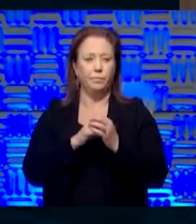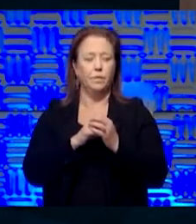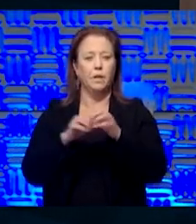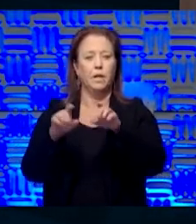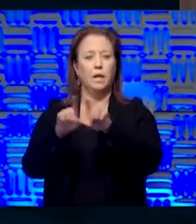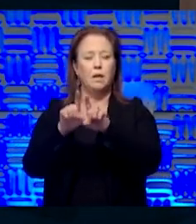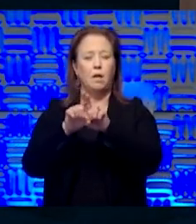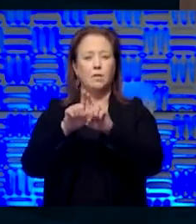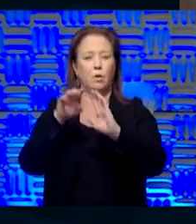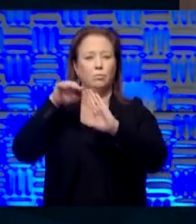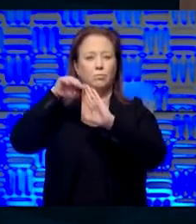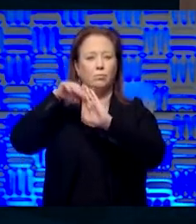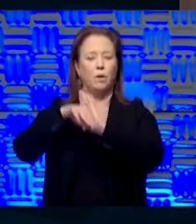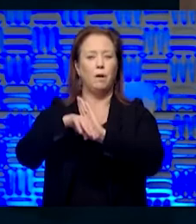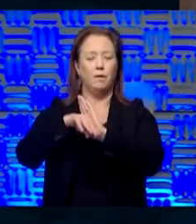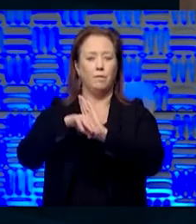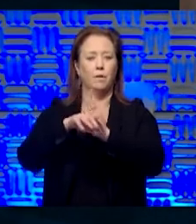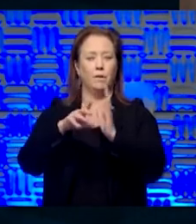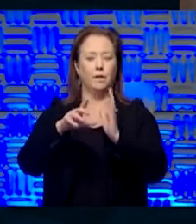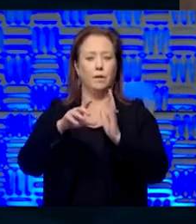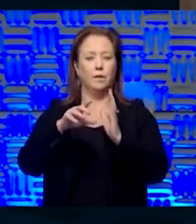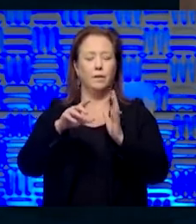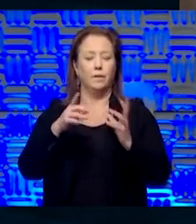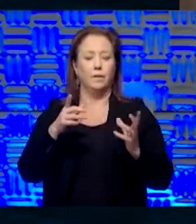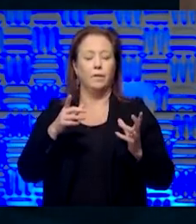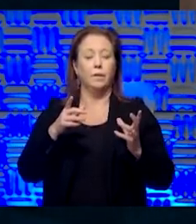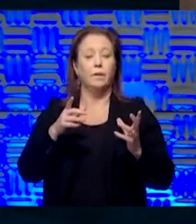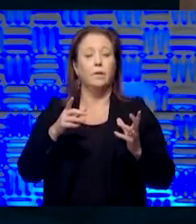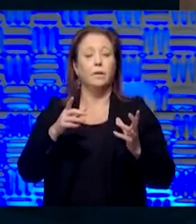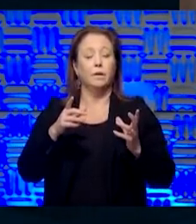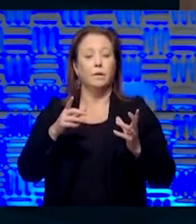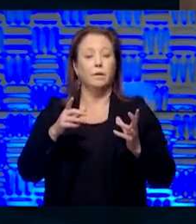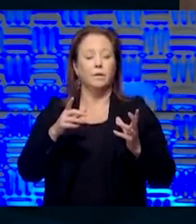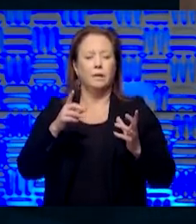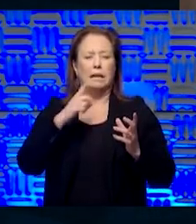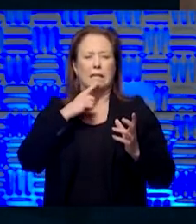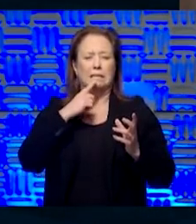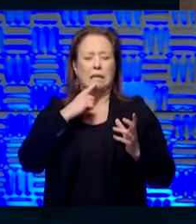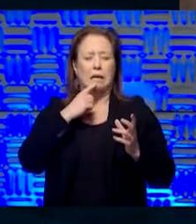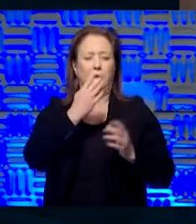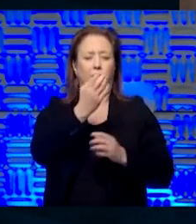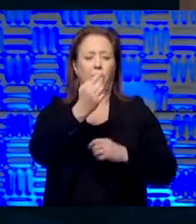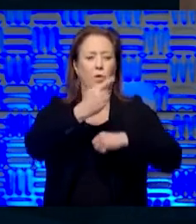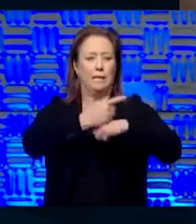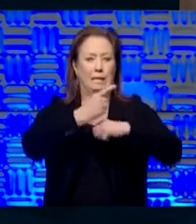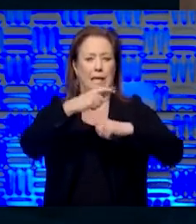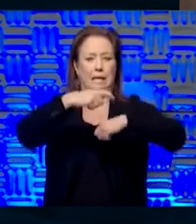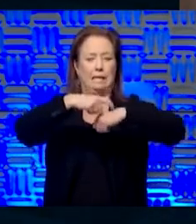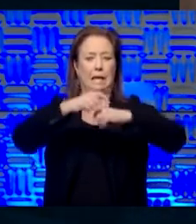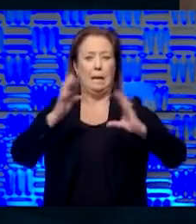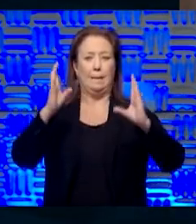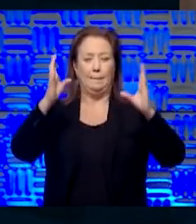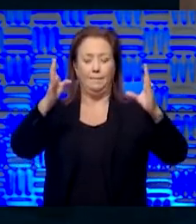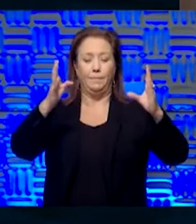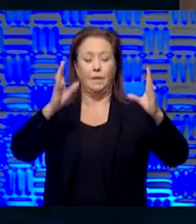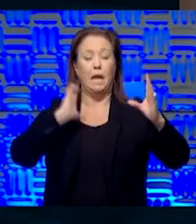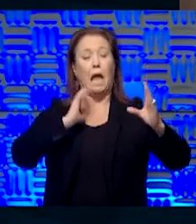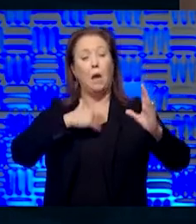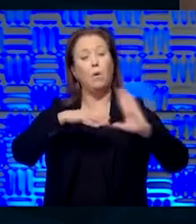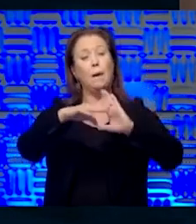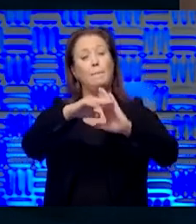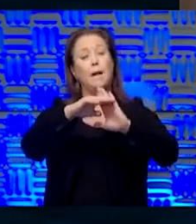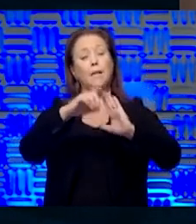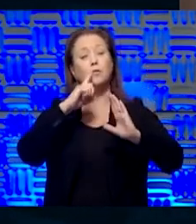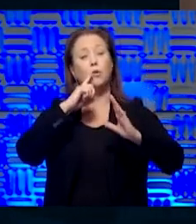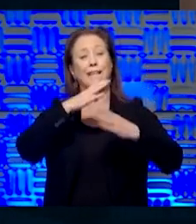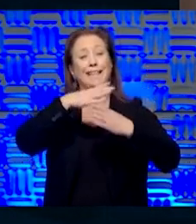and then just a gradual drop off and it'll tail off at, um, at kind of the, the, like I said, over 14 days in, in our modeling shows